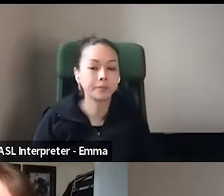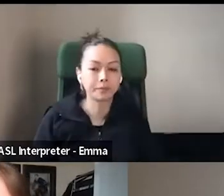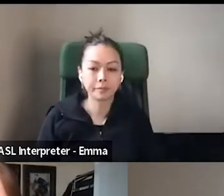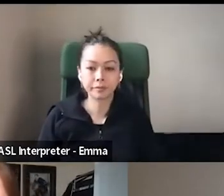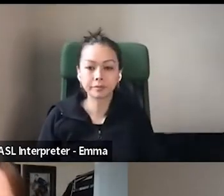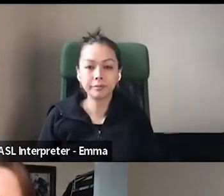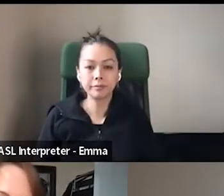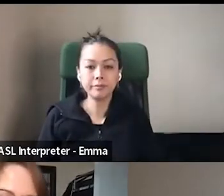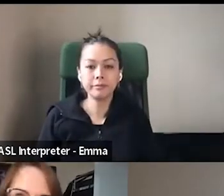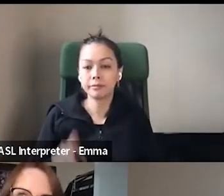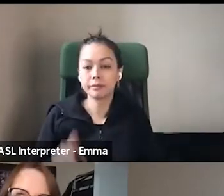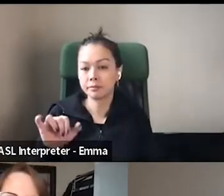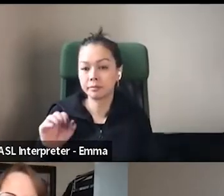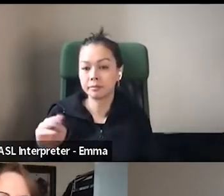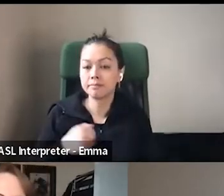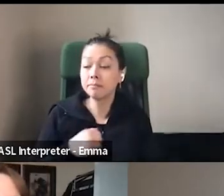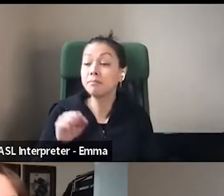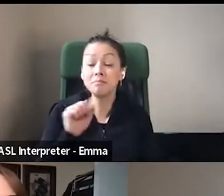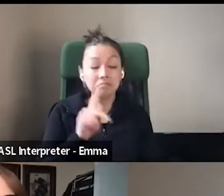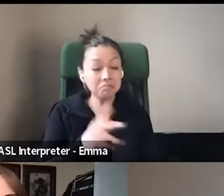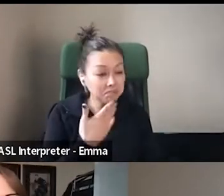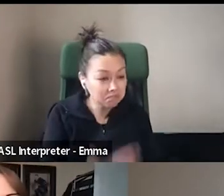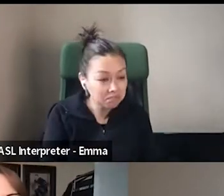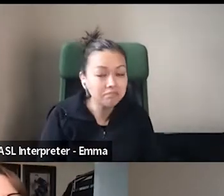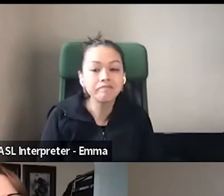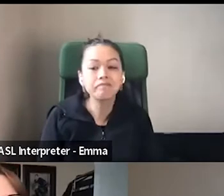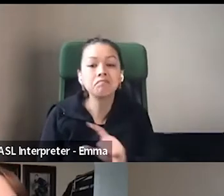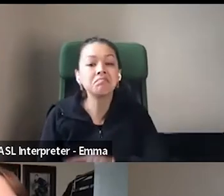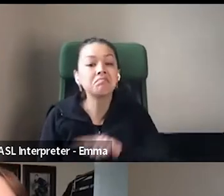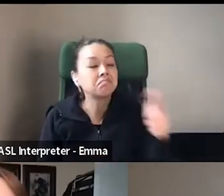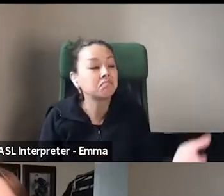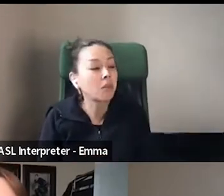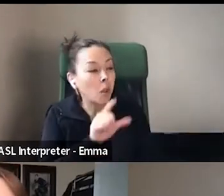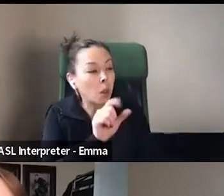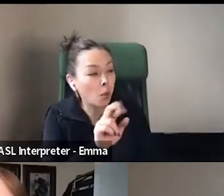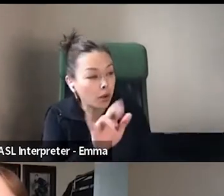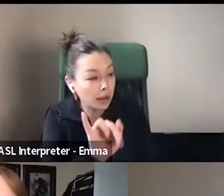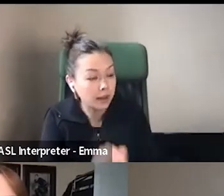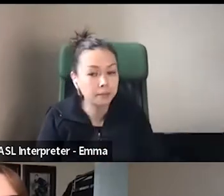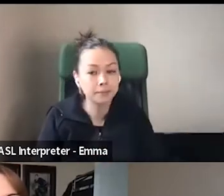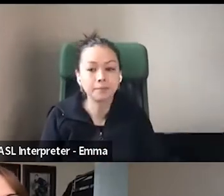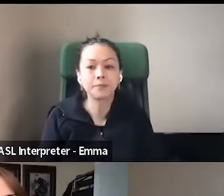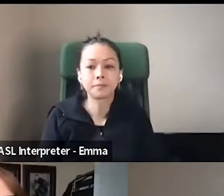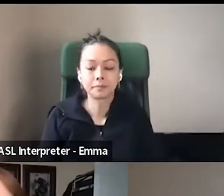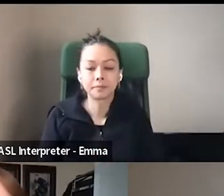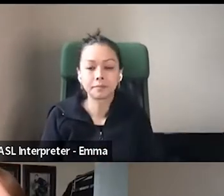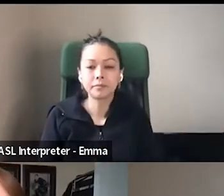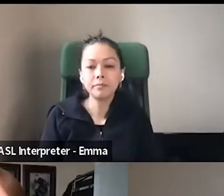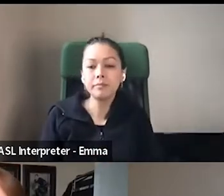This is a little bit of a tricky kind of a story. So our, our owner, my owner, Richard,